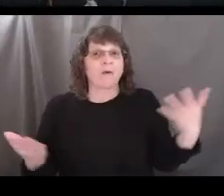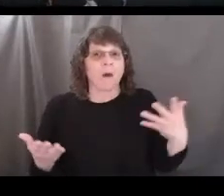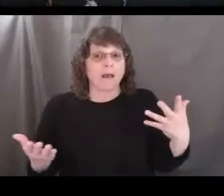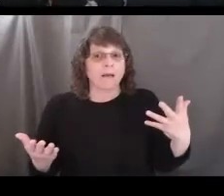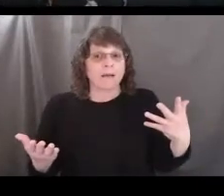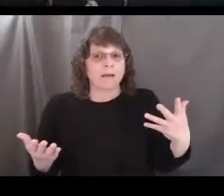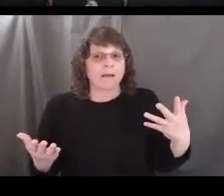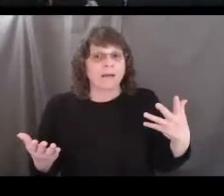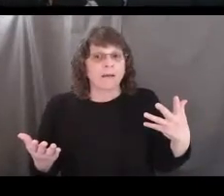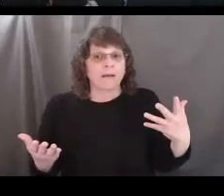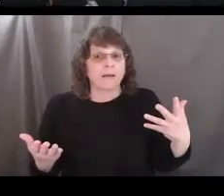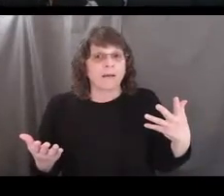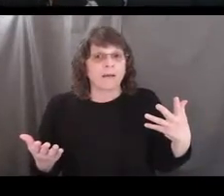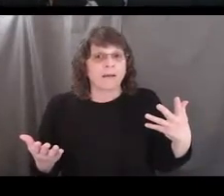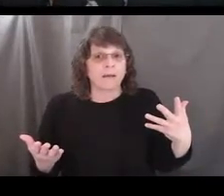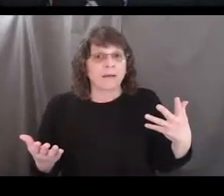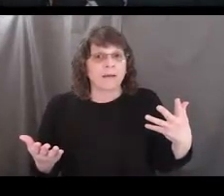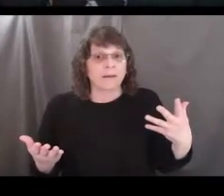is...